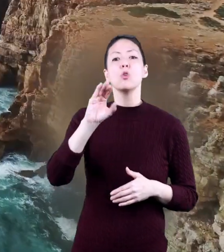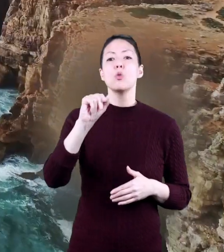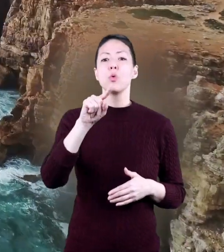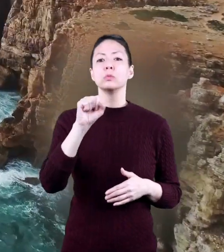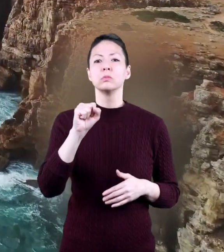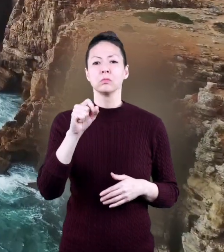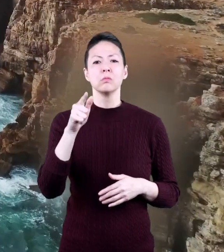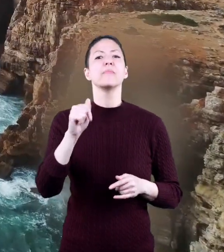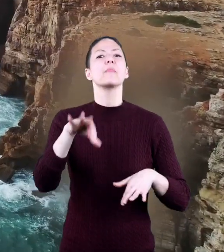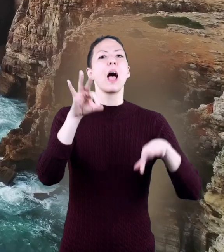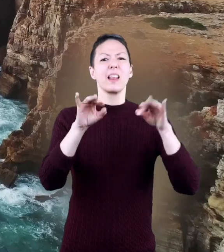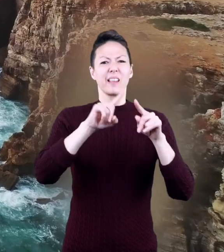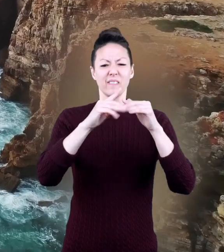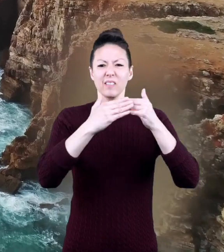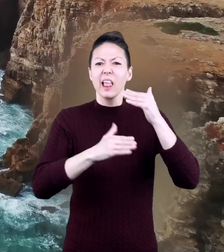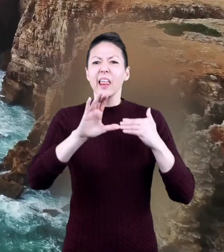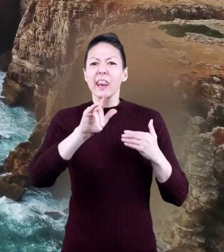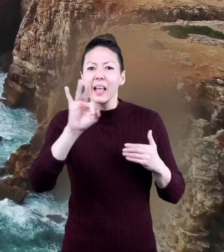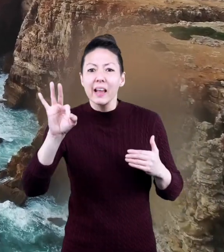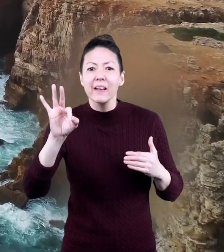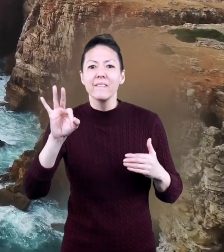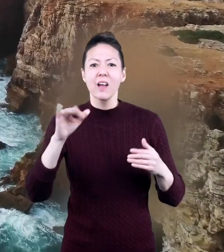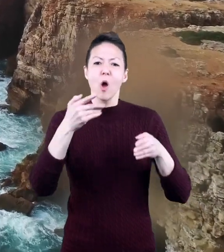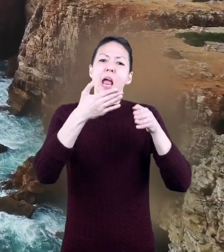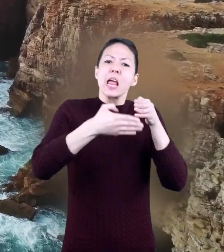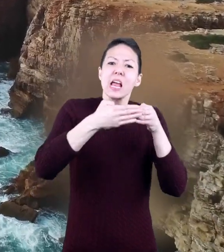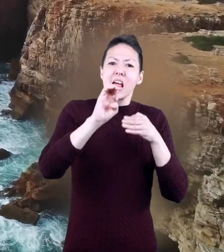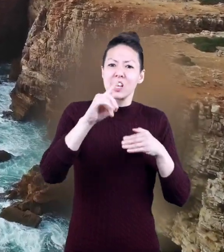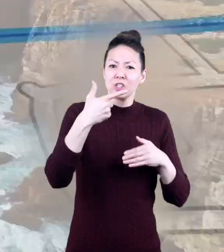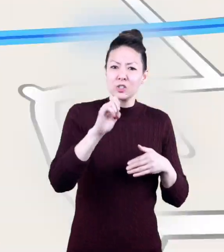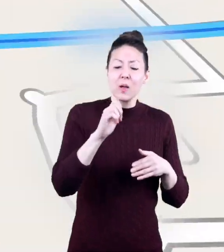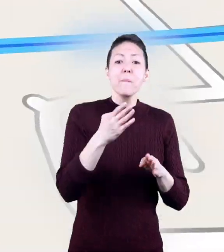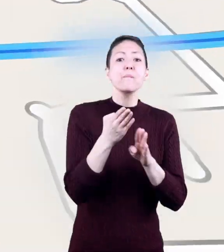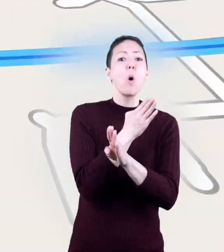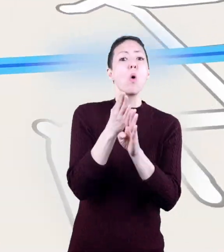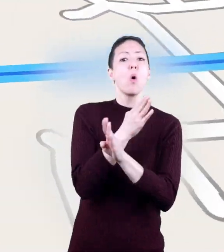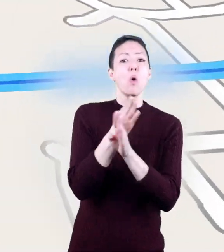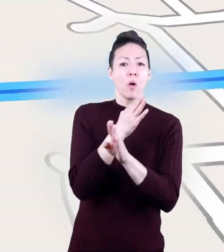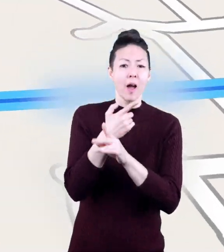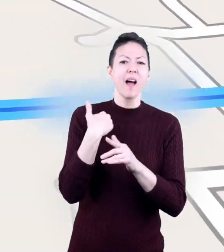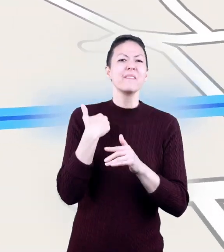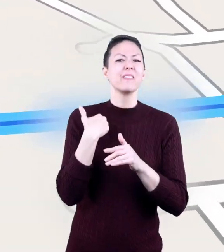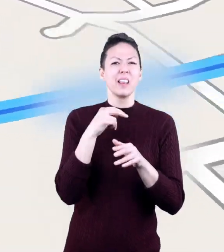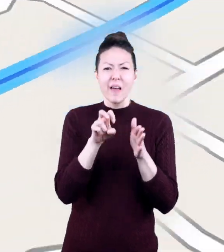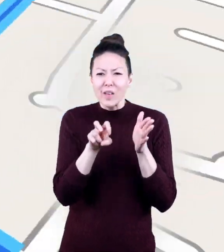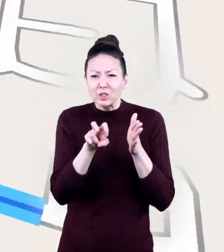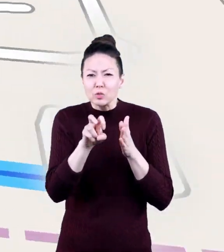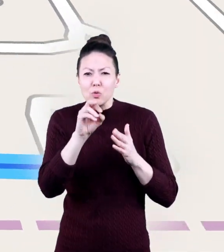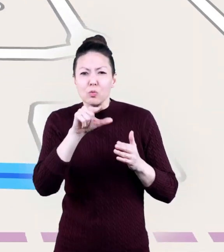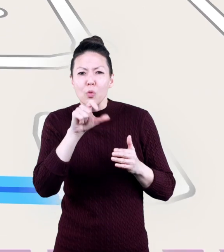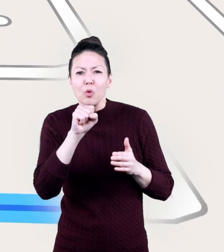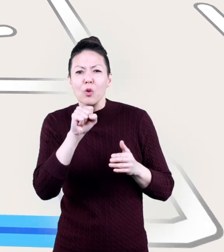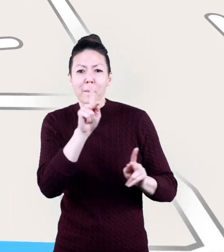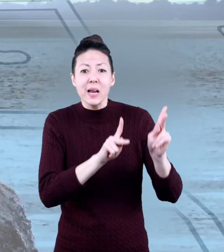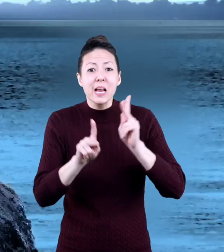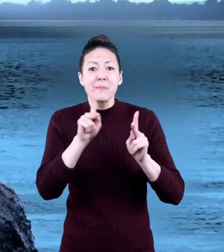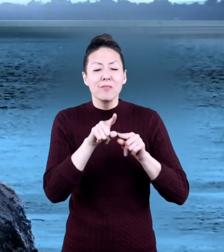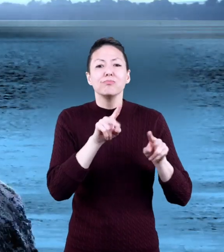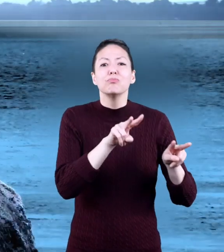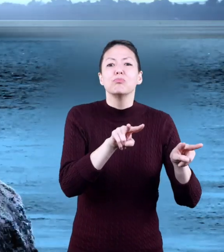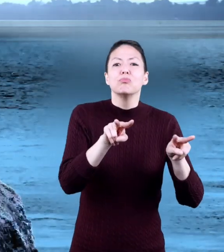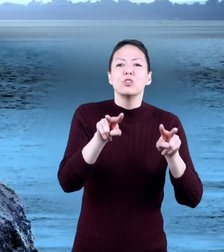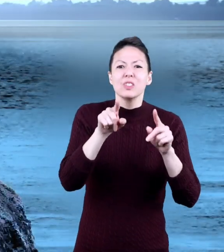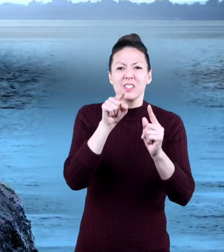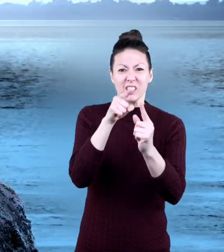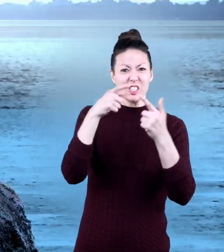Coasts can also have cliffs at their edges. Back before we had advanced navigational tools, people